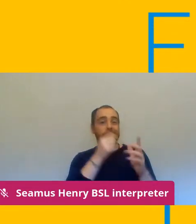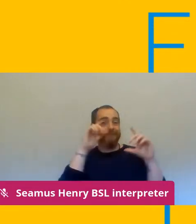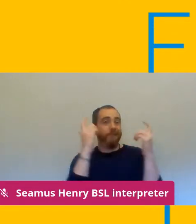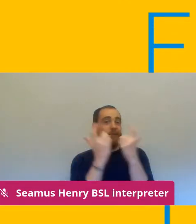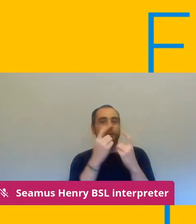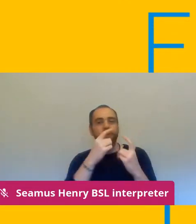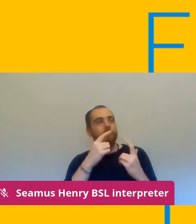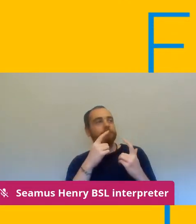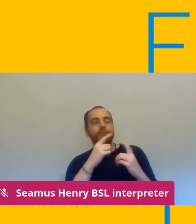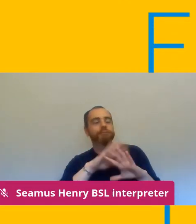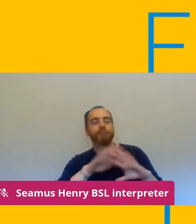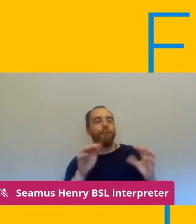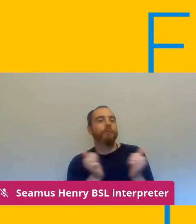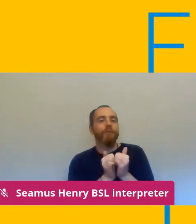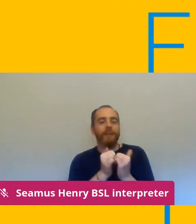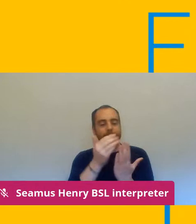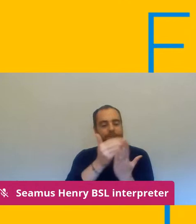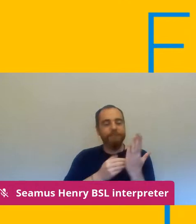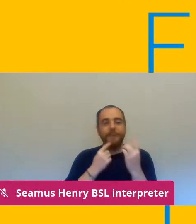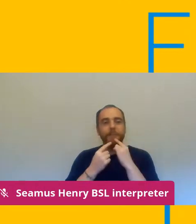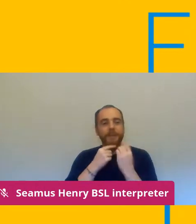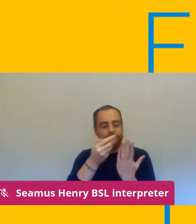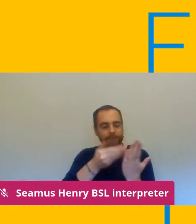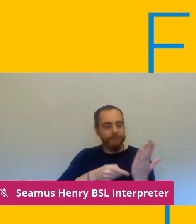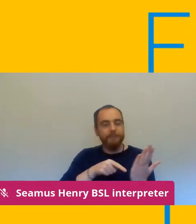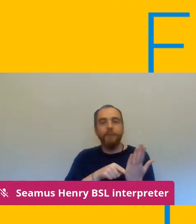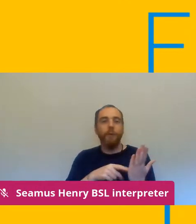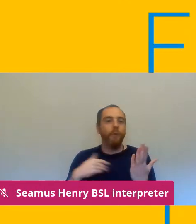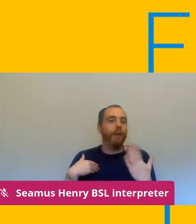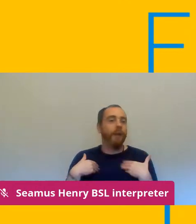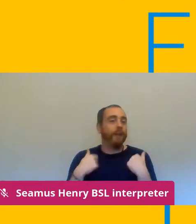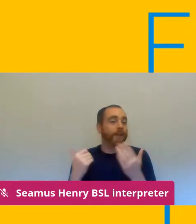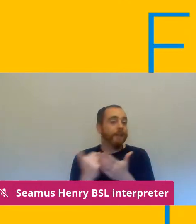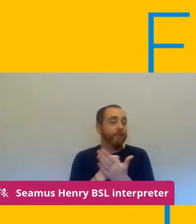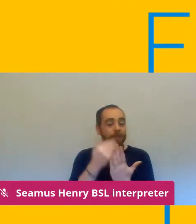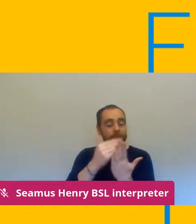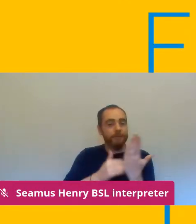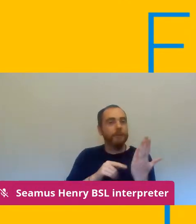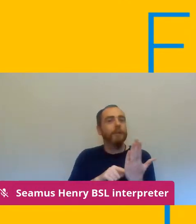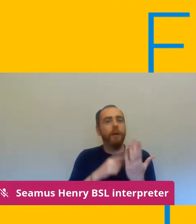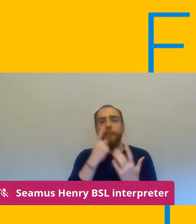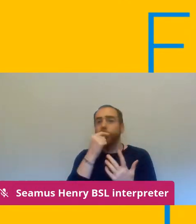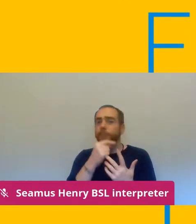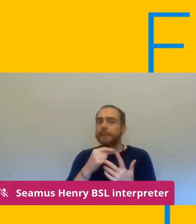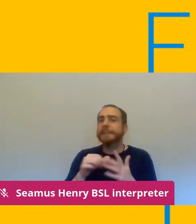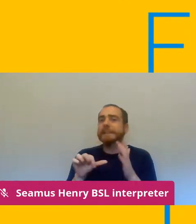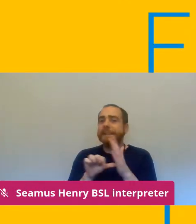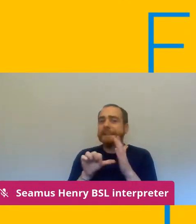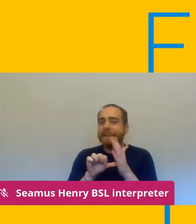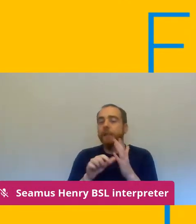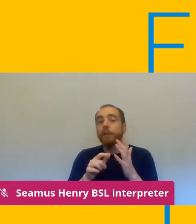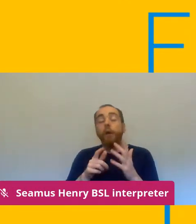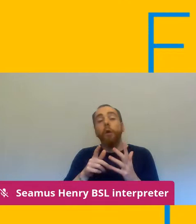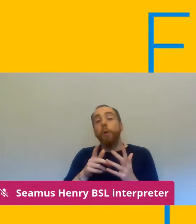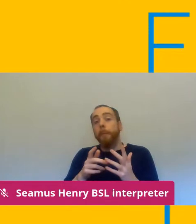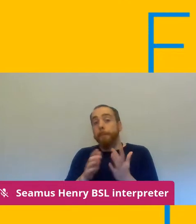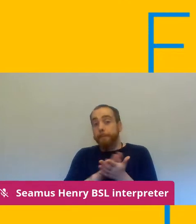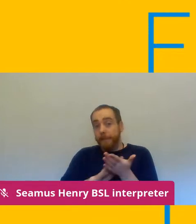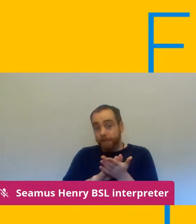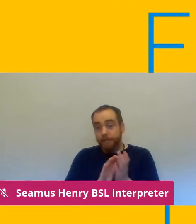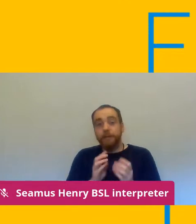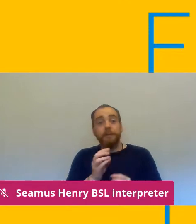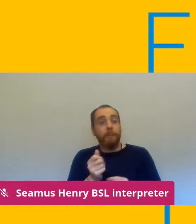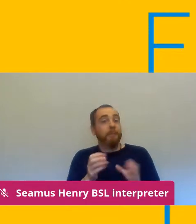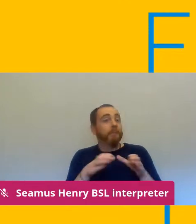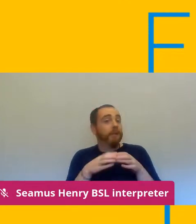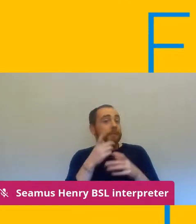regarding um control measures and we may get into a really difficult situation where we have to escalate quickly into a failure to agree